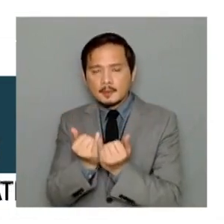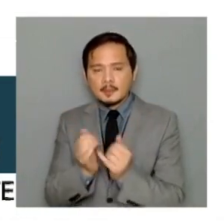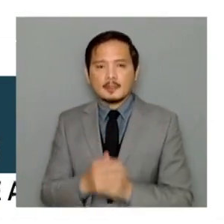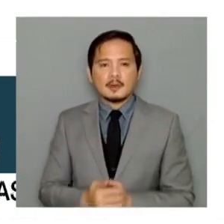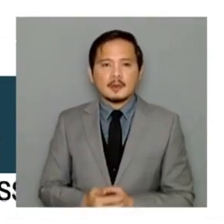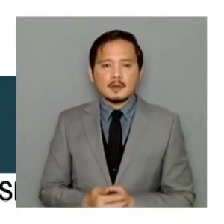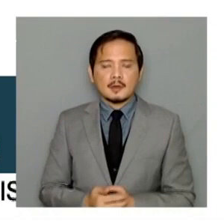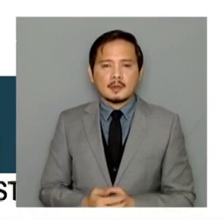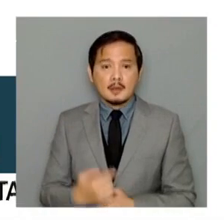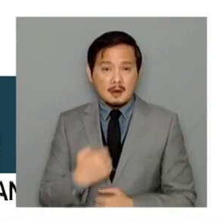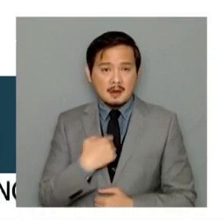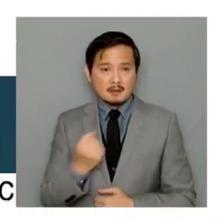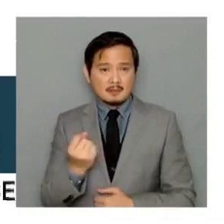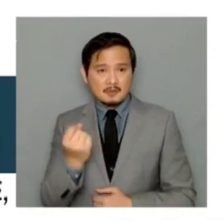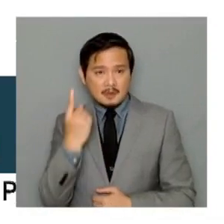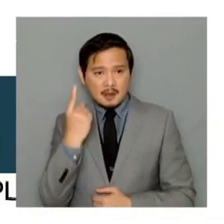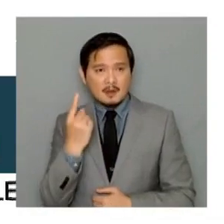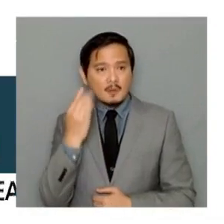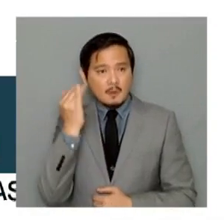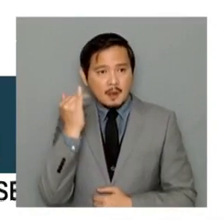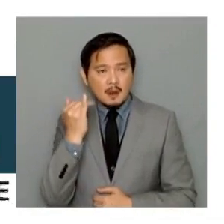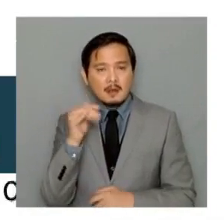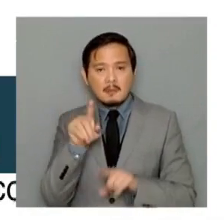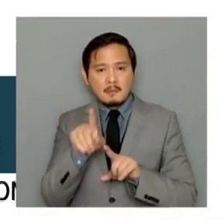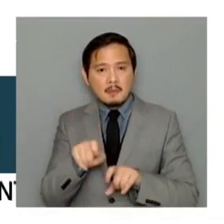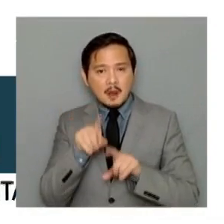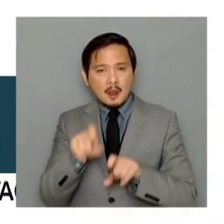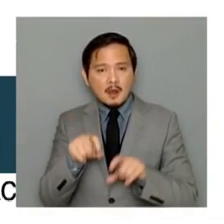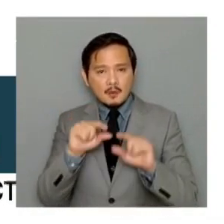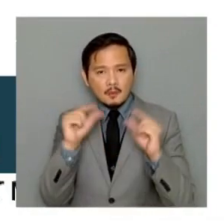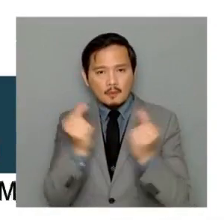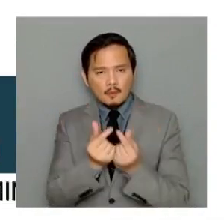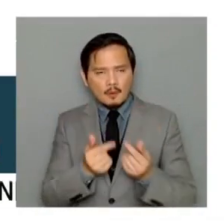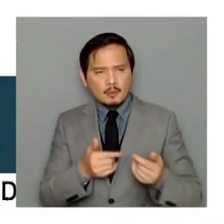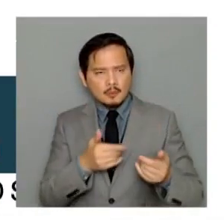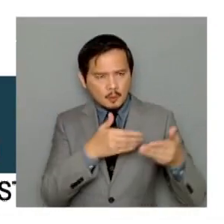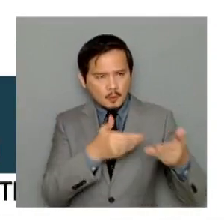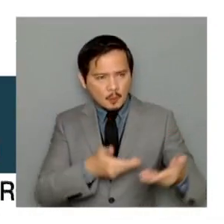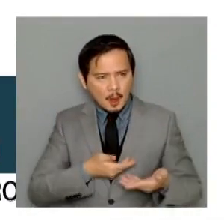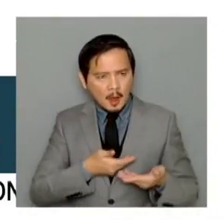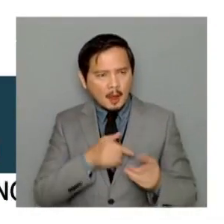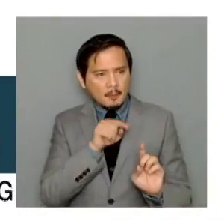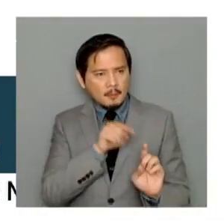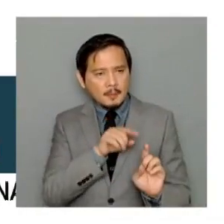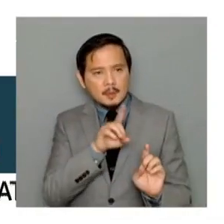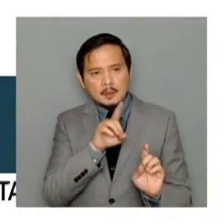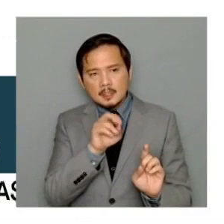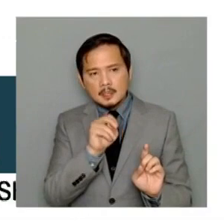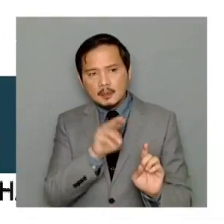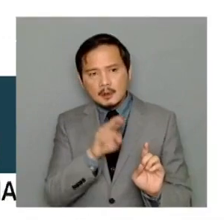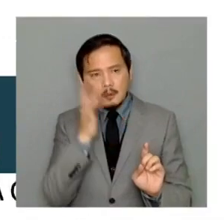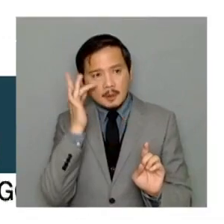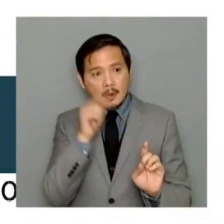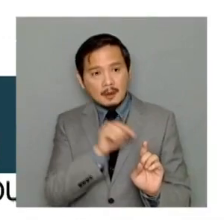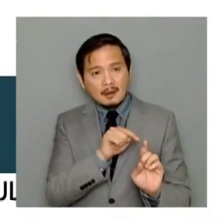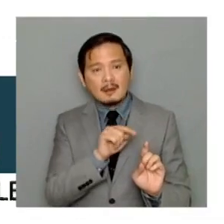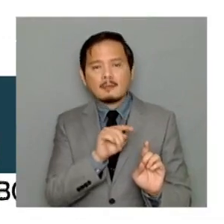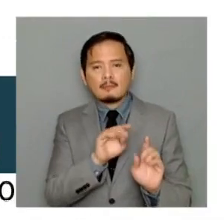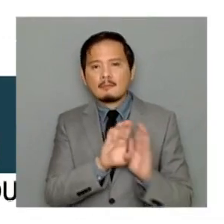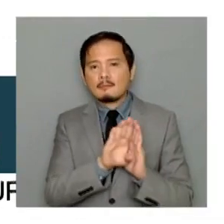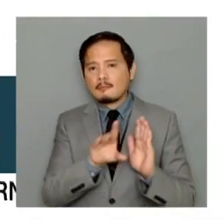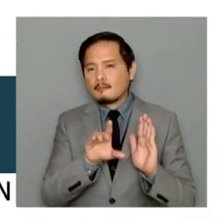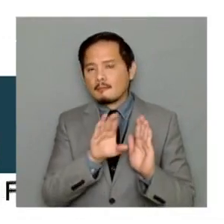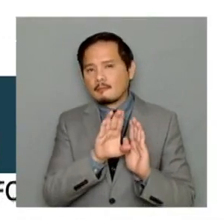why pro-mining groups are also welcoming her entry into the DNR because she has that business background as well. So